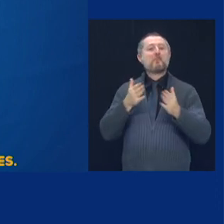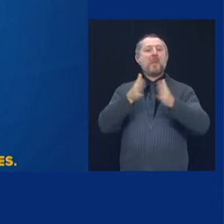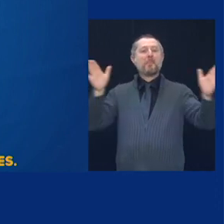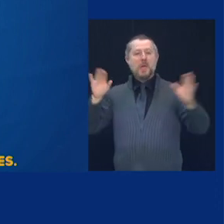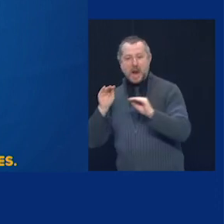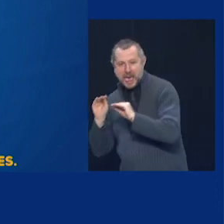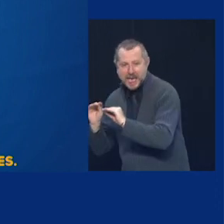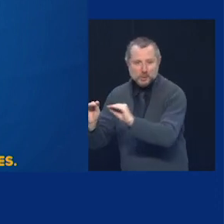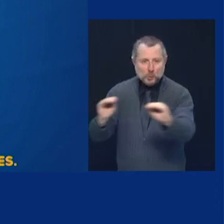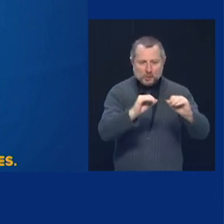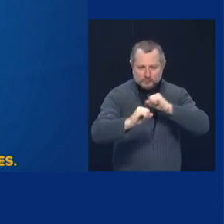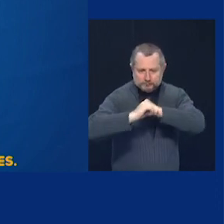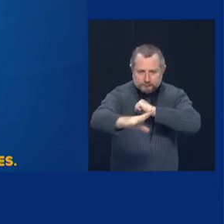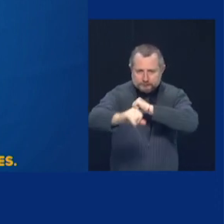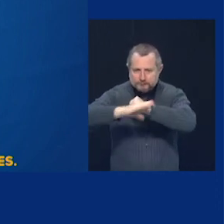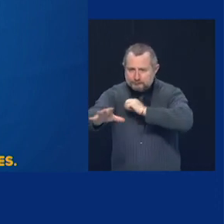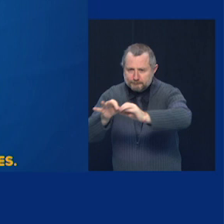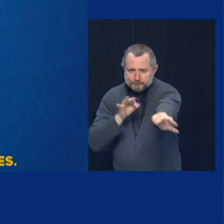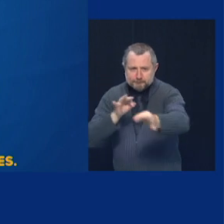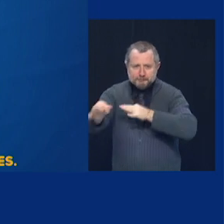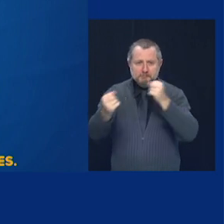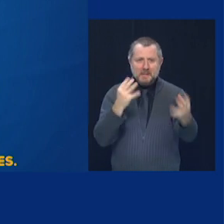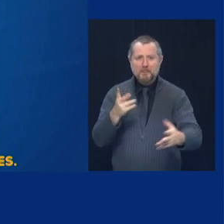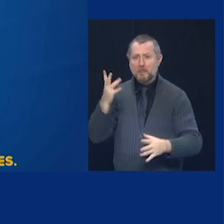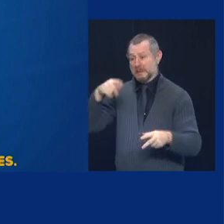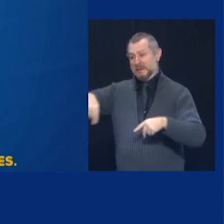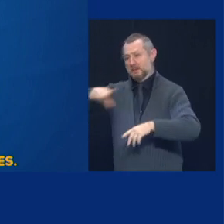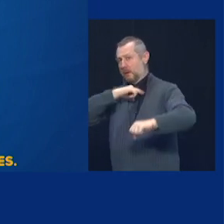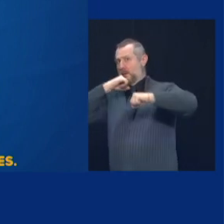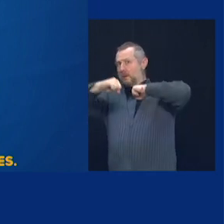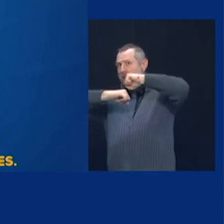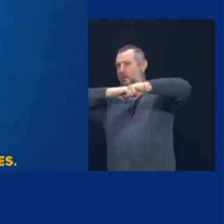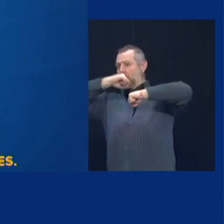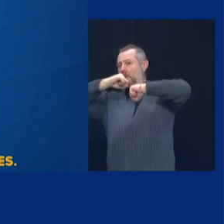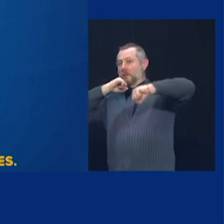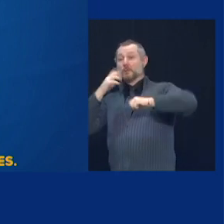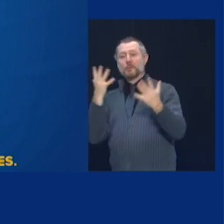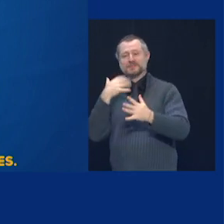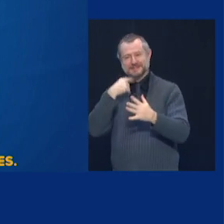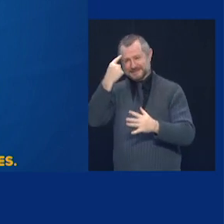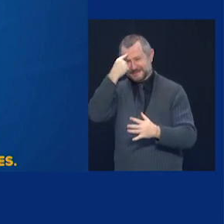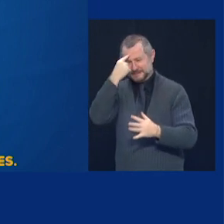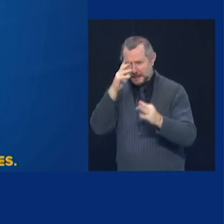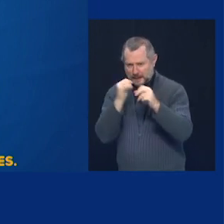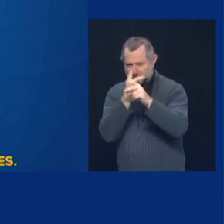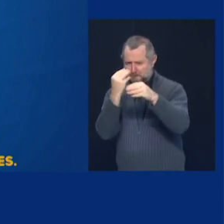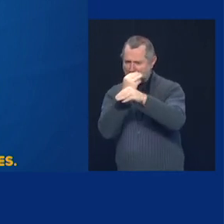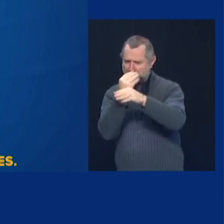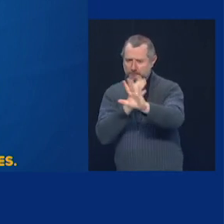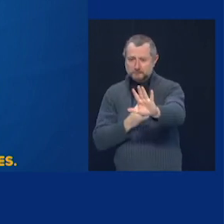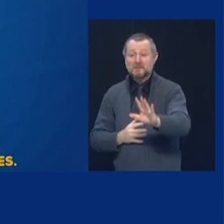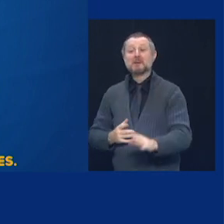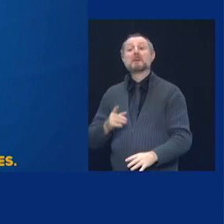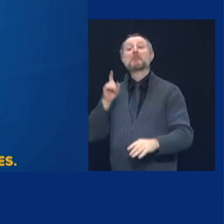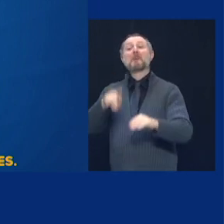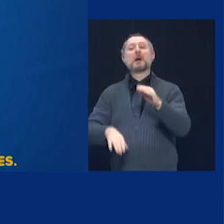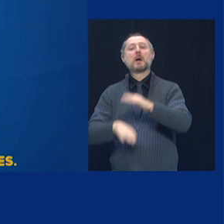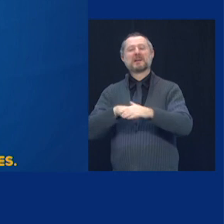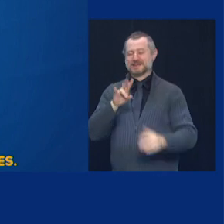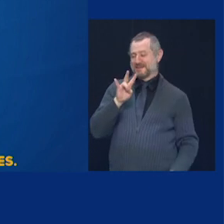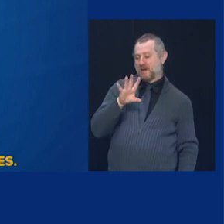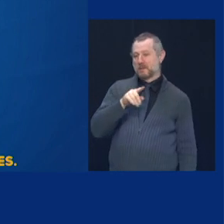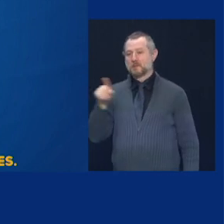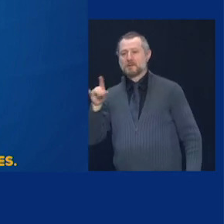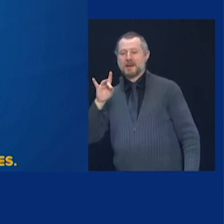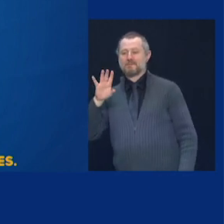battle the skepticism. Just think of the math on this. You have to get to 75% to 85% of the